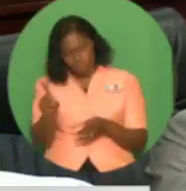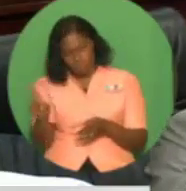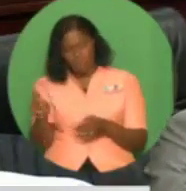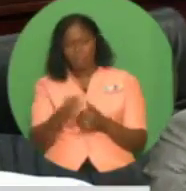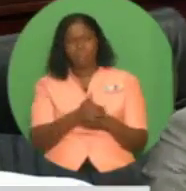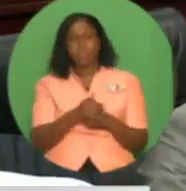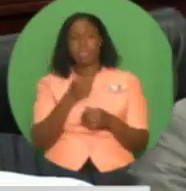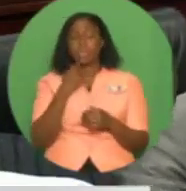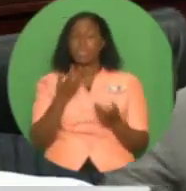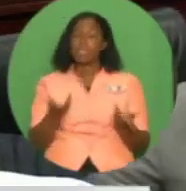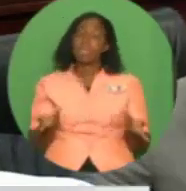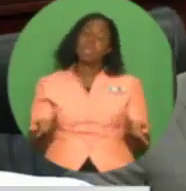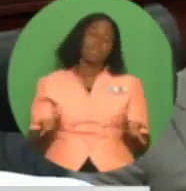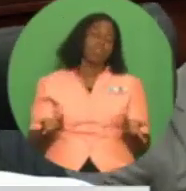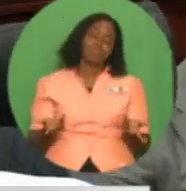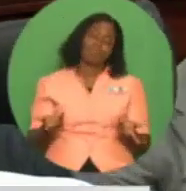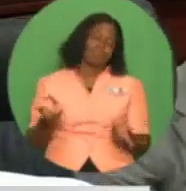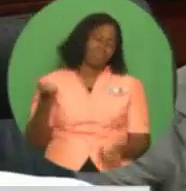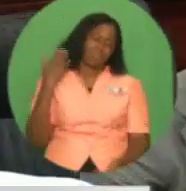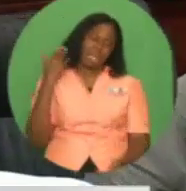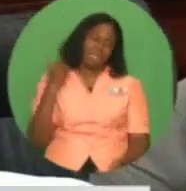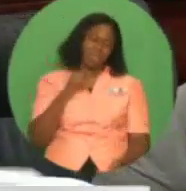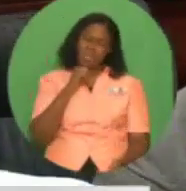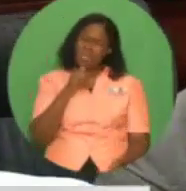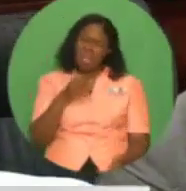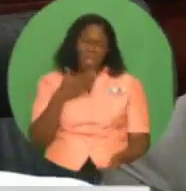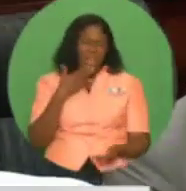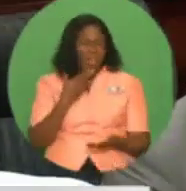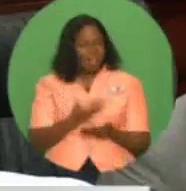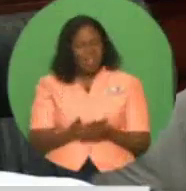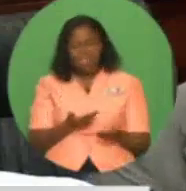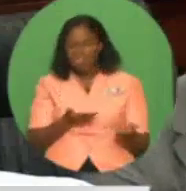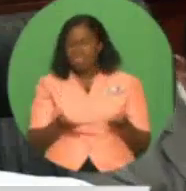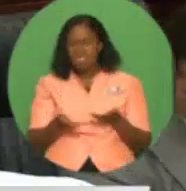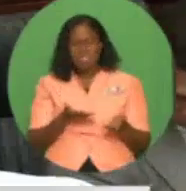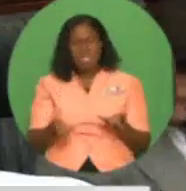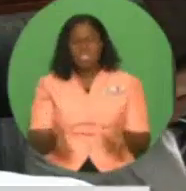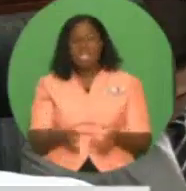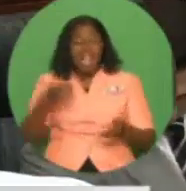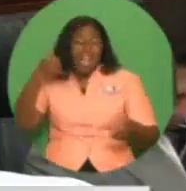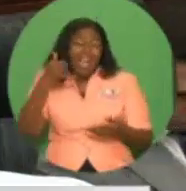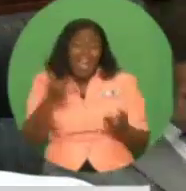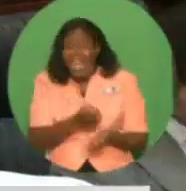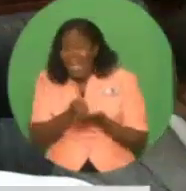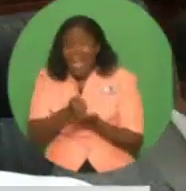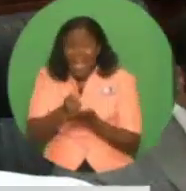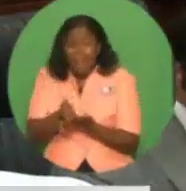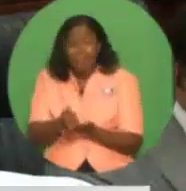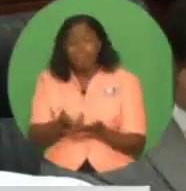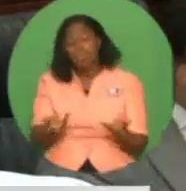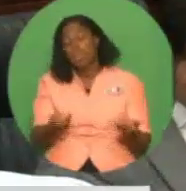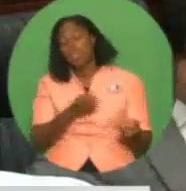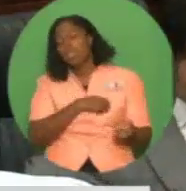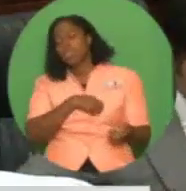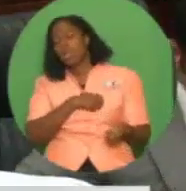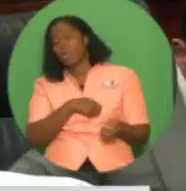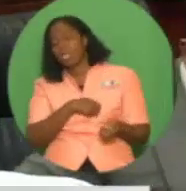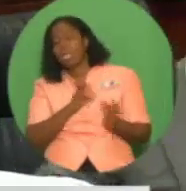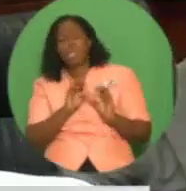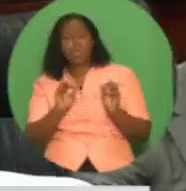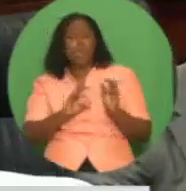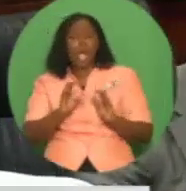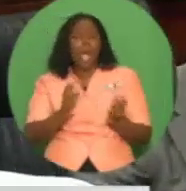Trinidad and Tobago with the service which is expected from an Emergency Call Center. There have been numerous